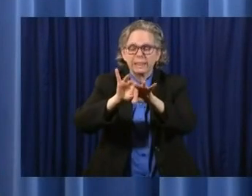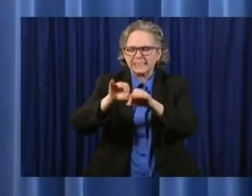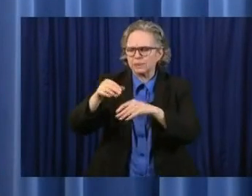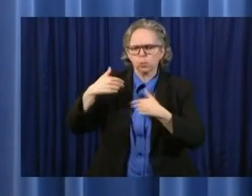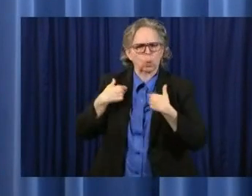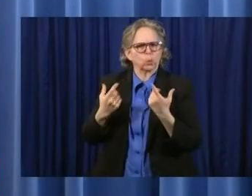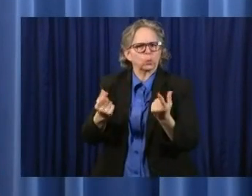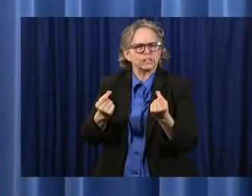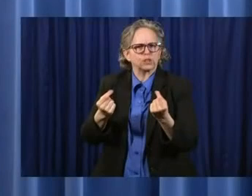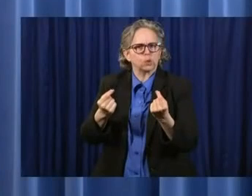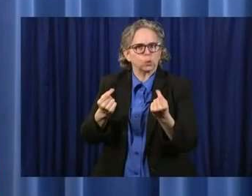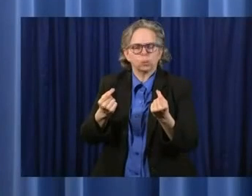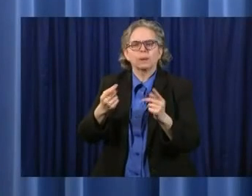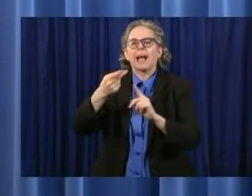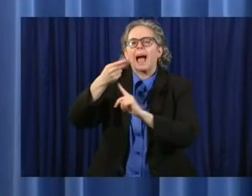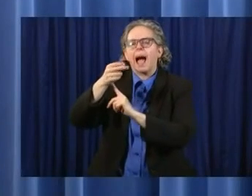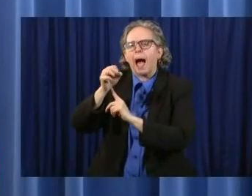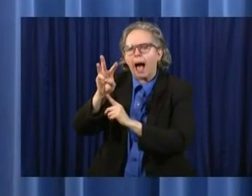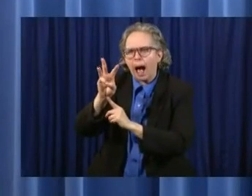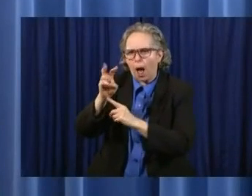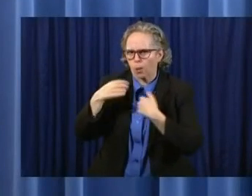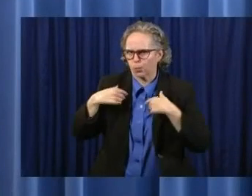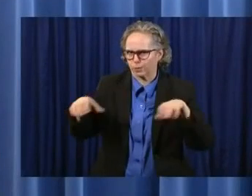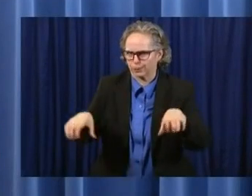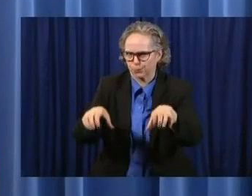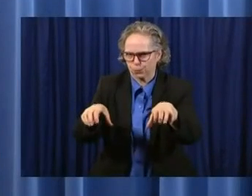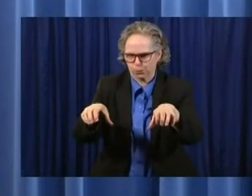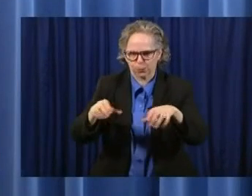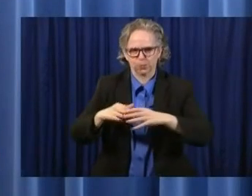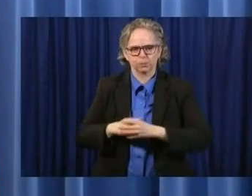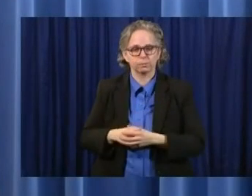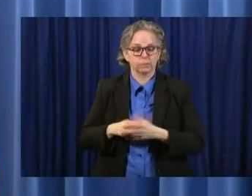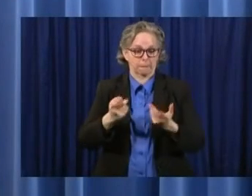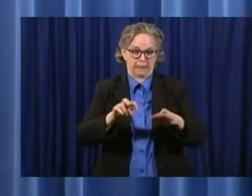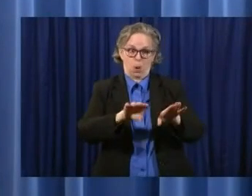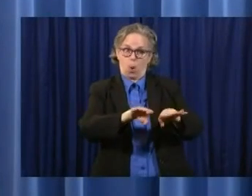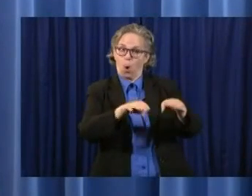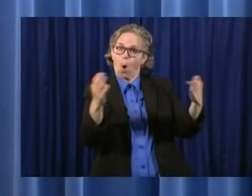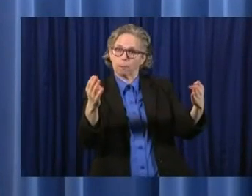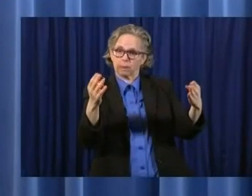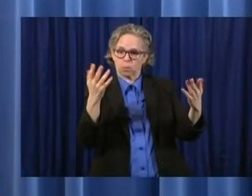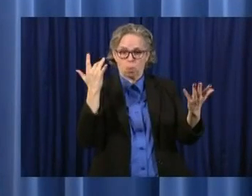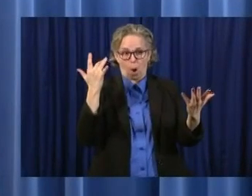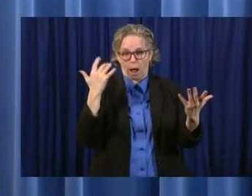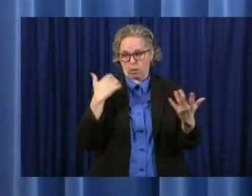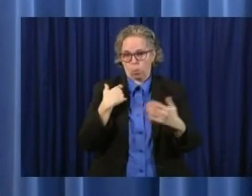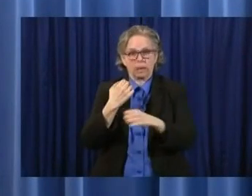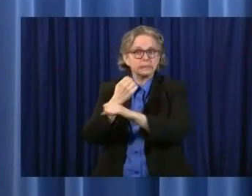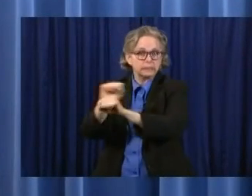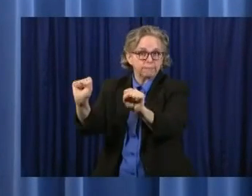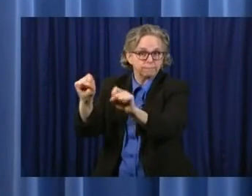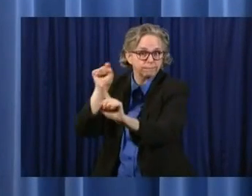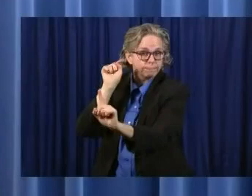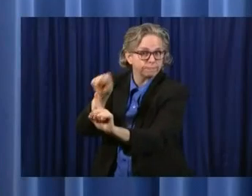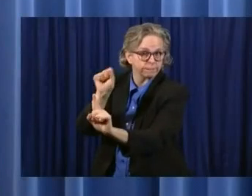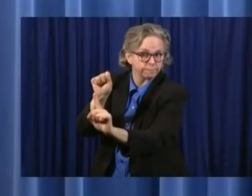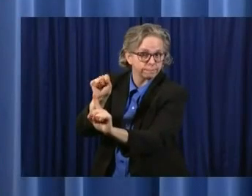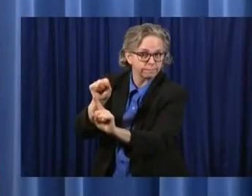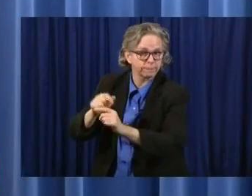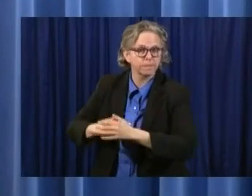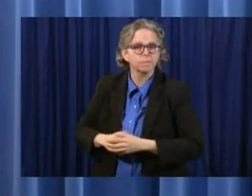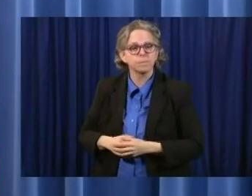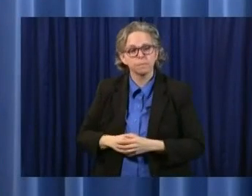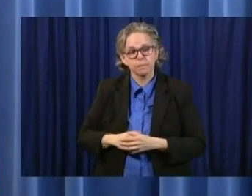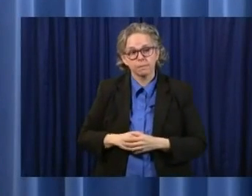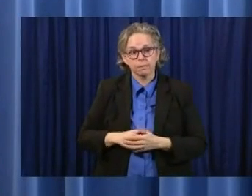in as safe a way as possible, and for that we are relying really on the people who do the work every single day, who